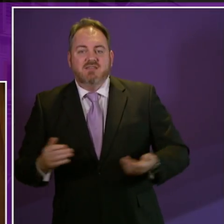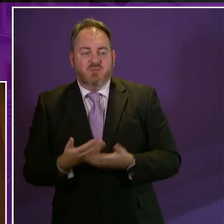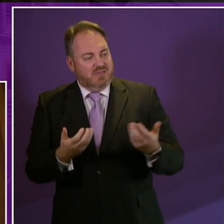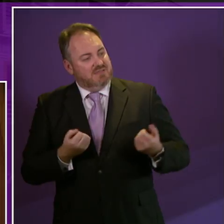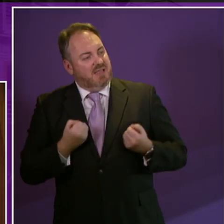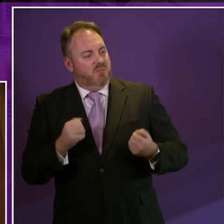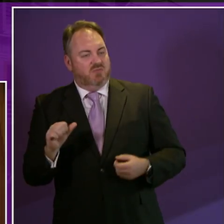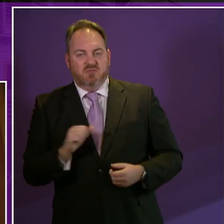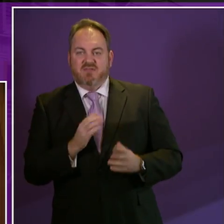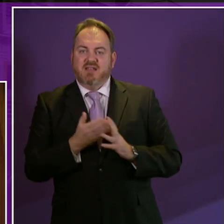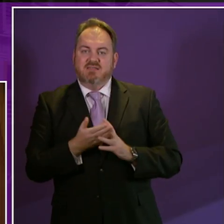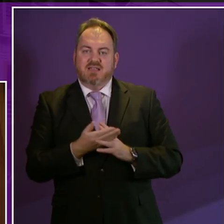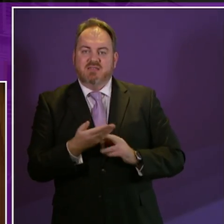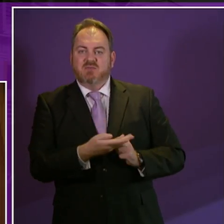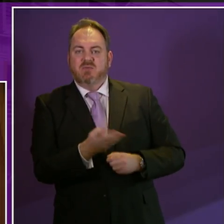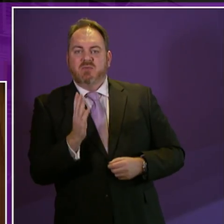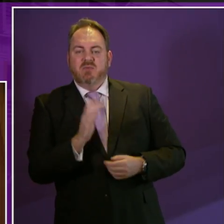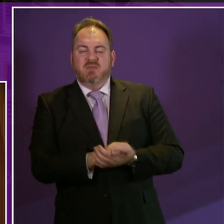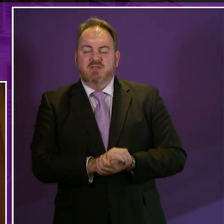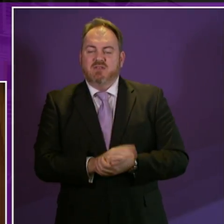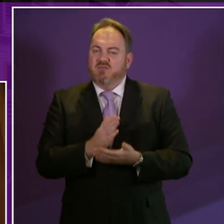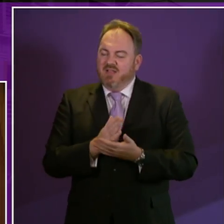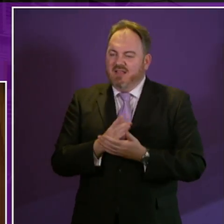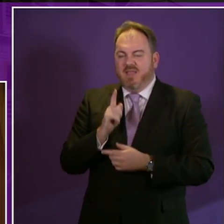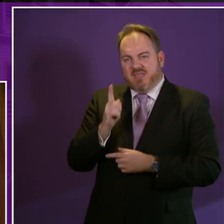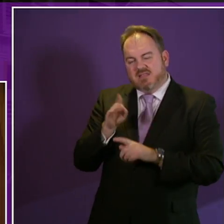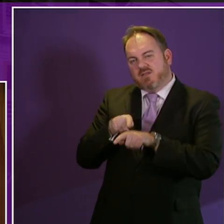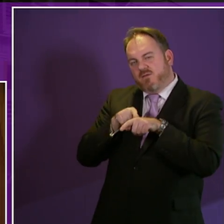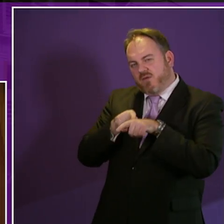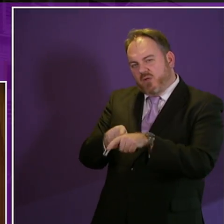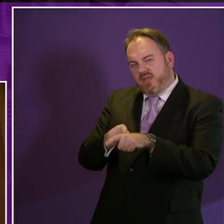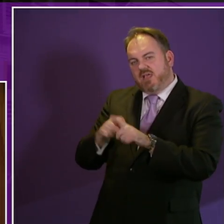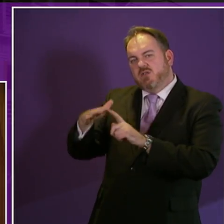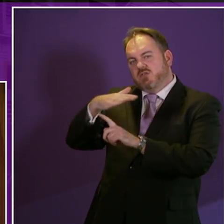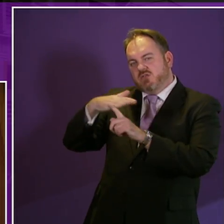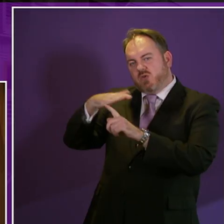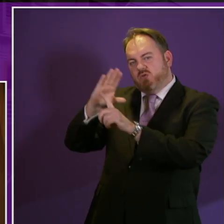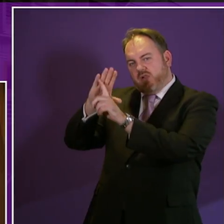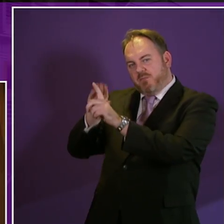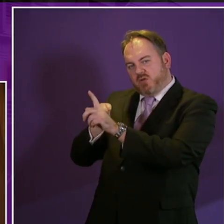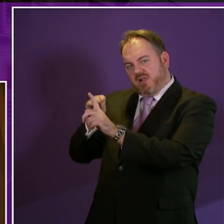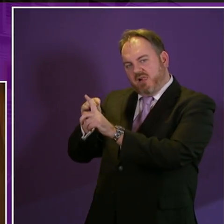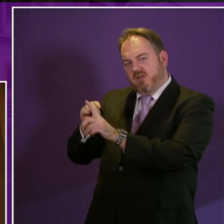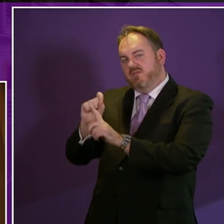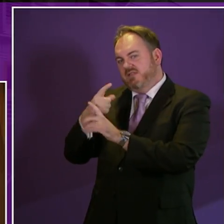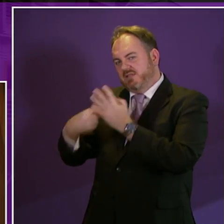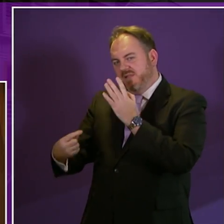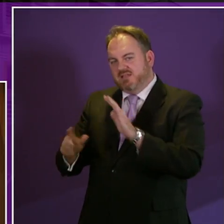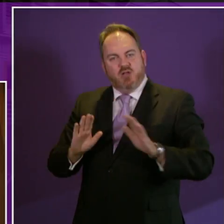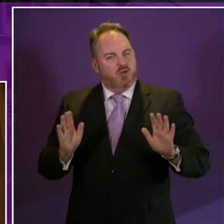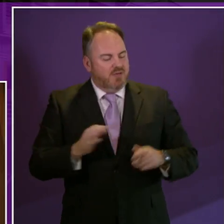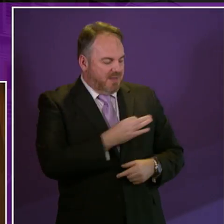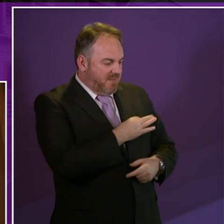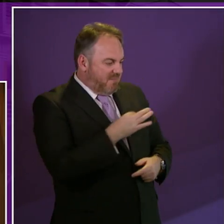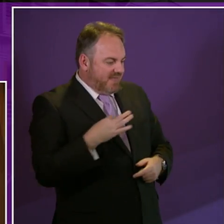important point to make is that this delivery plan is based on a social model of disability. Unlike the medical model, where an individual is understood